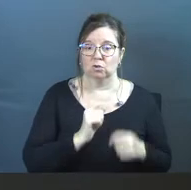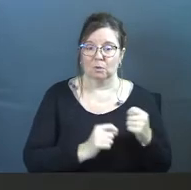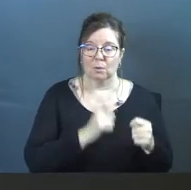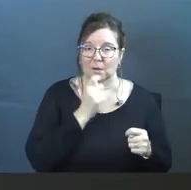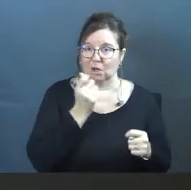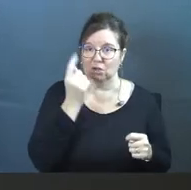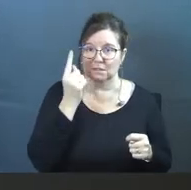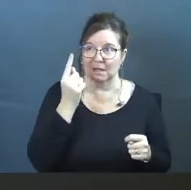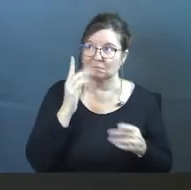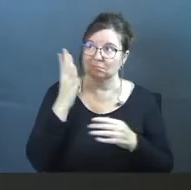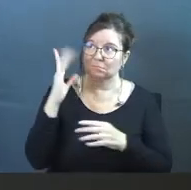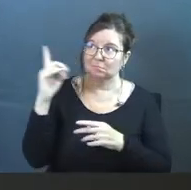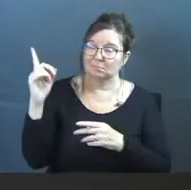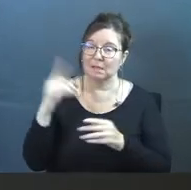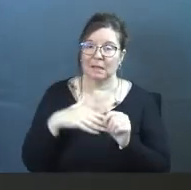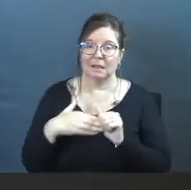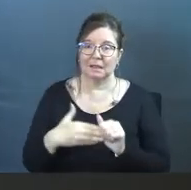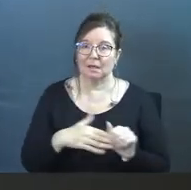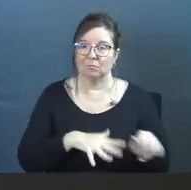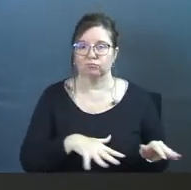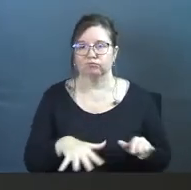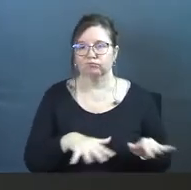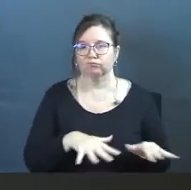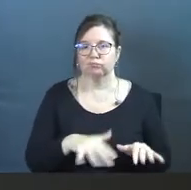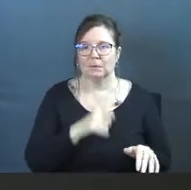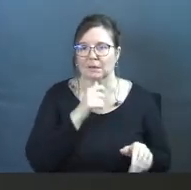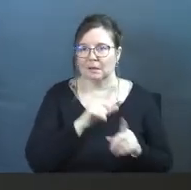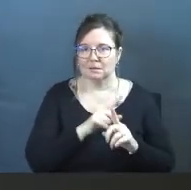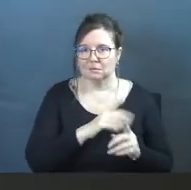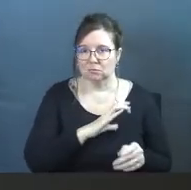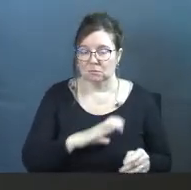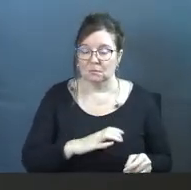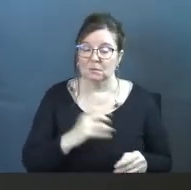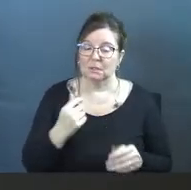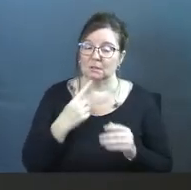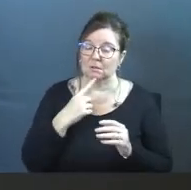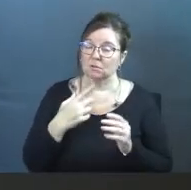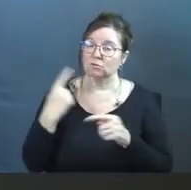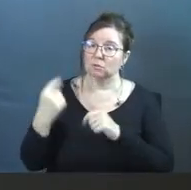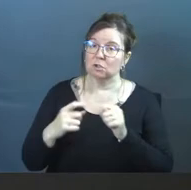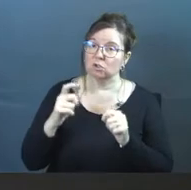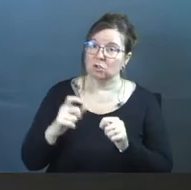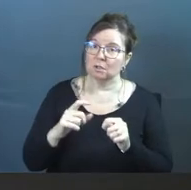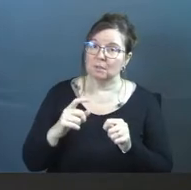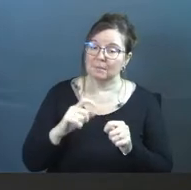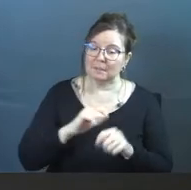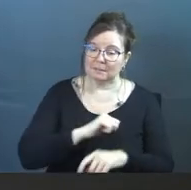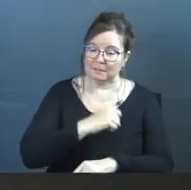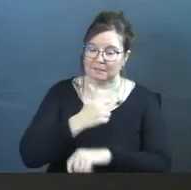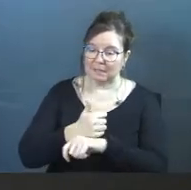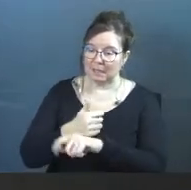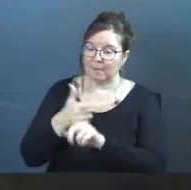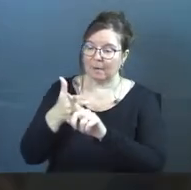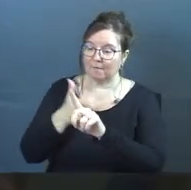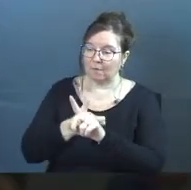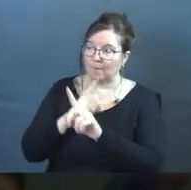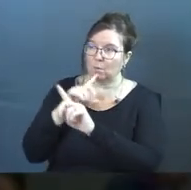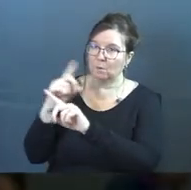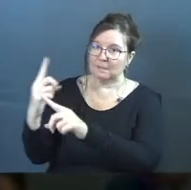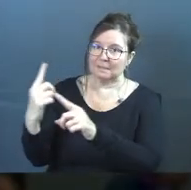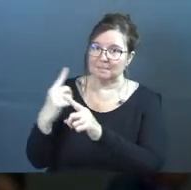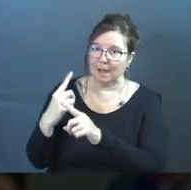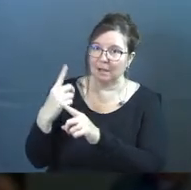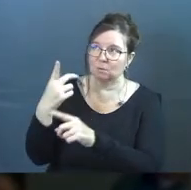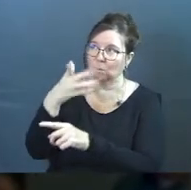understanding of biblical truth leads to a passive disciple of Christ. Can I tell you, tradition should be formed out of our response